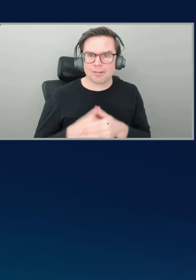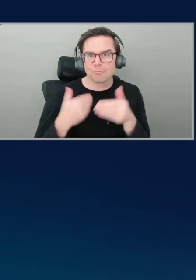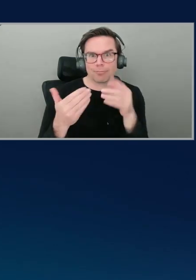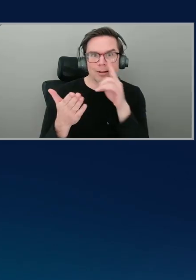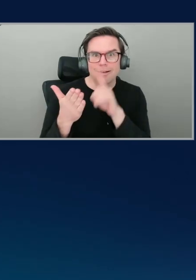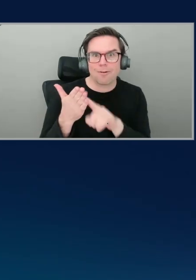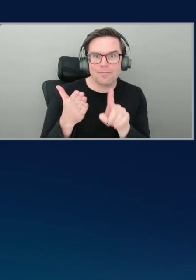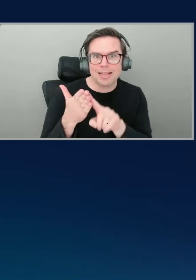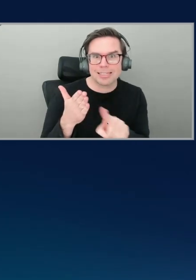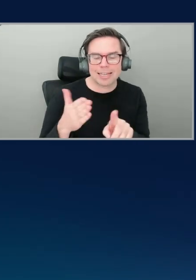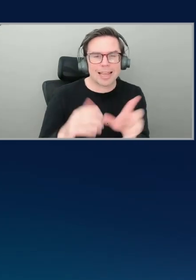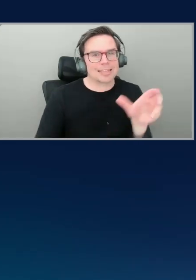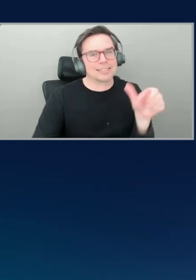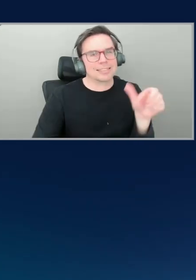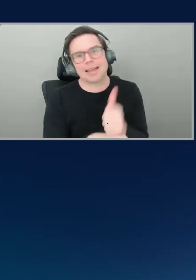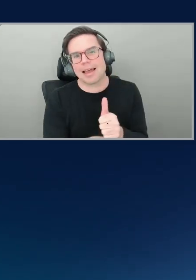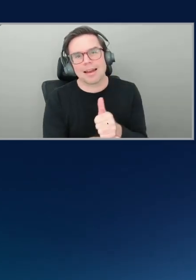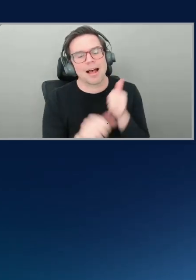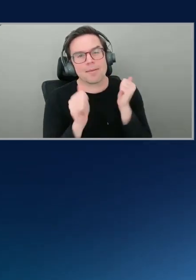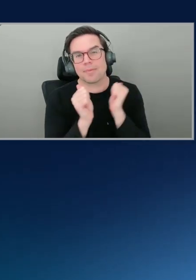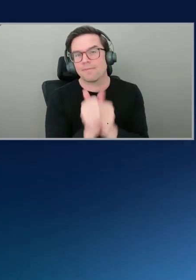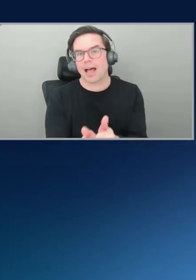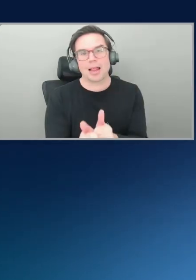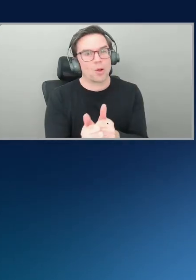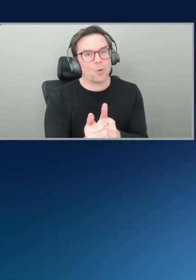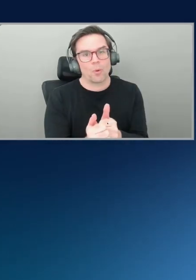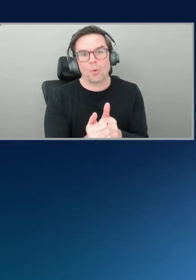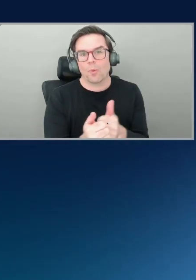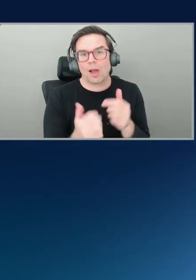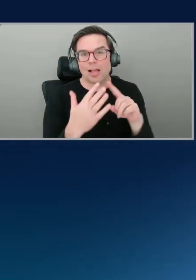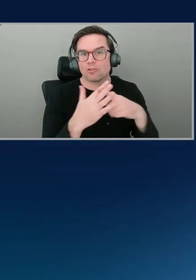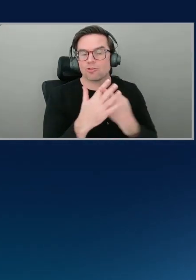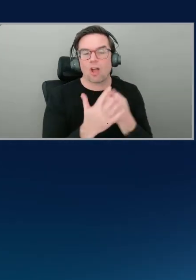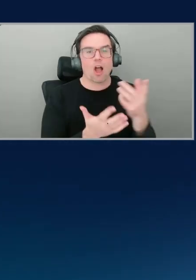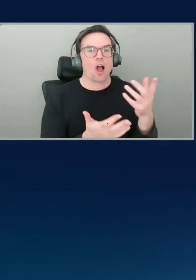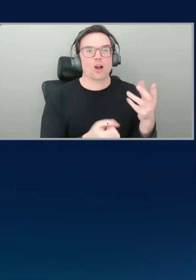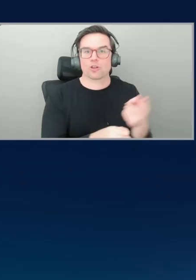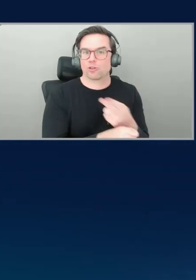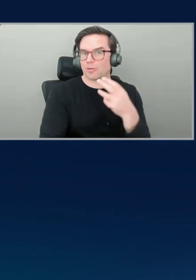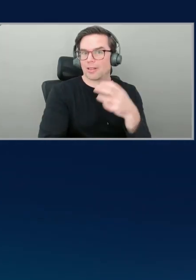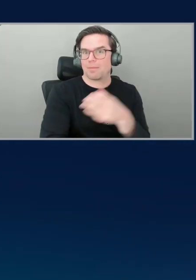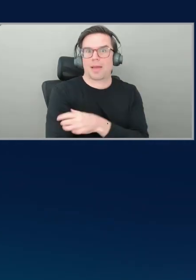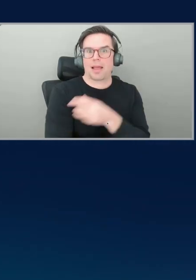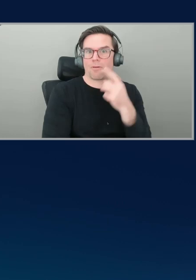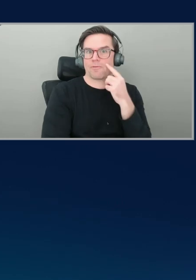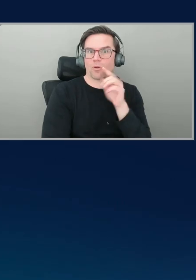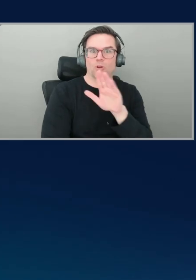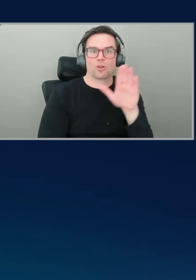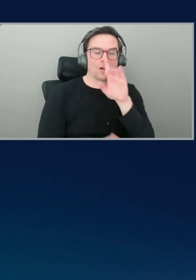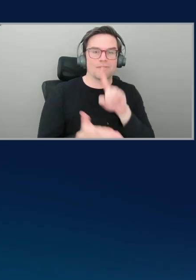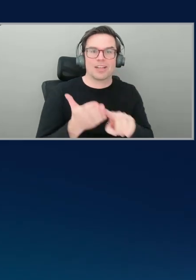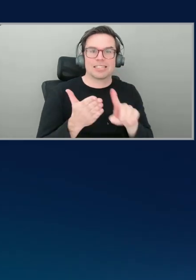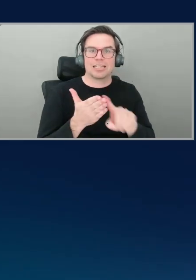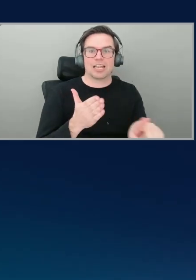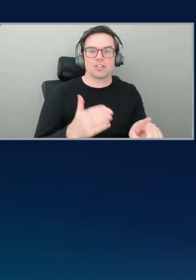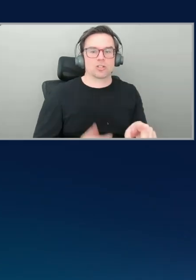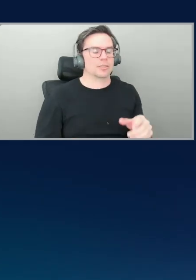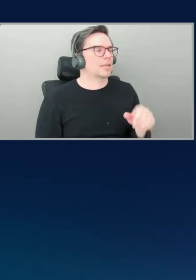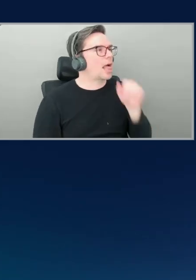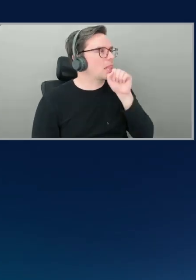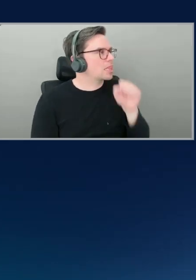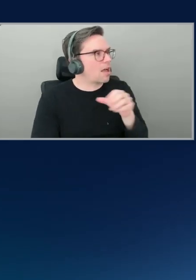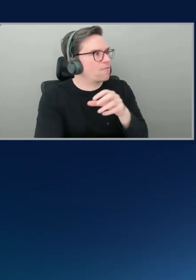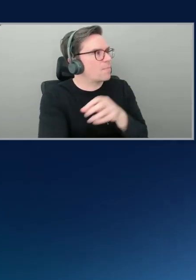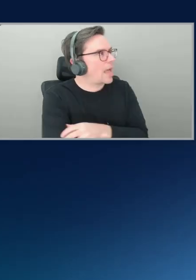get it set up, follow that, uh, and start harnessing the power for your investigations. power. I know you do,